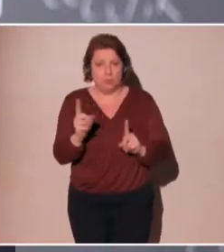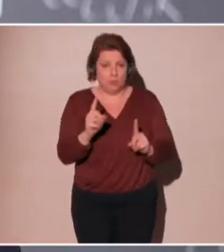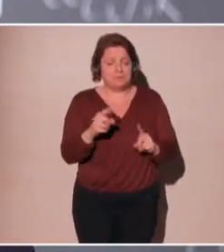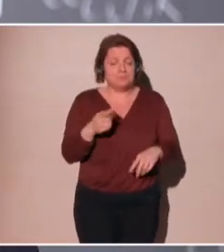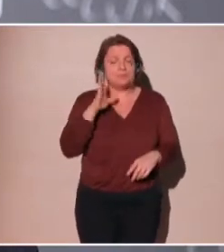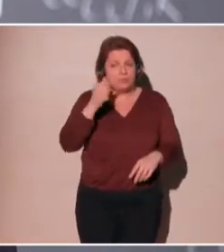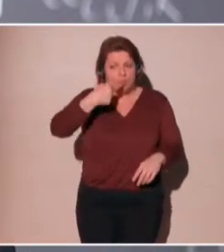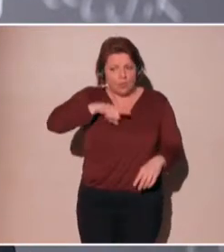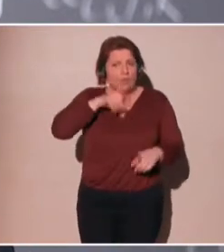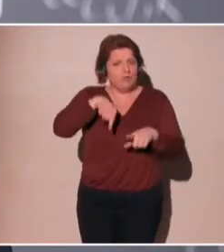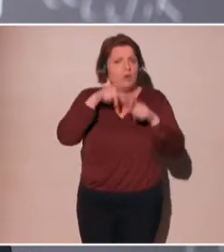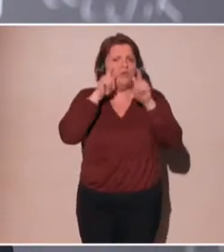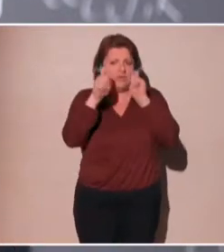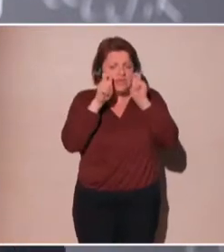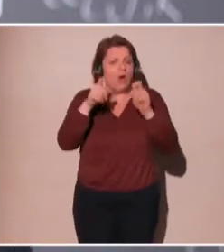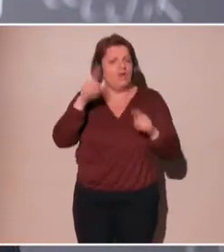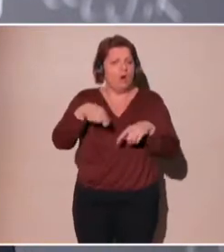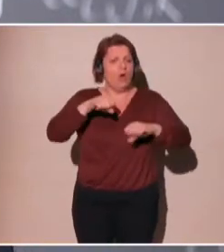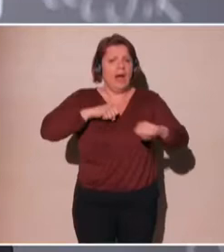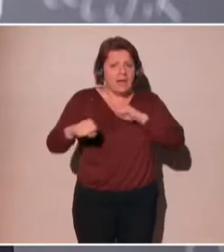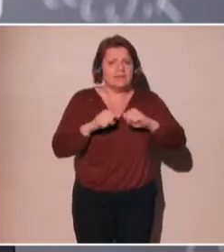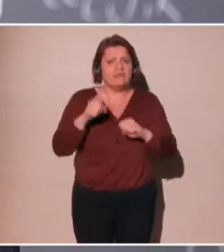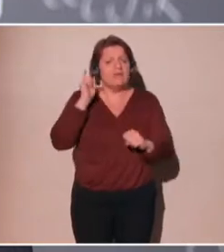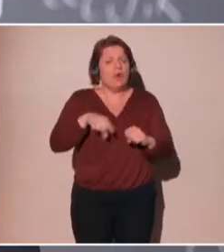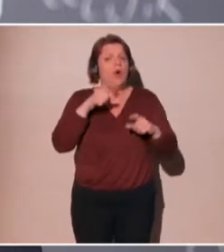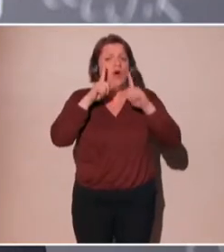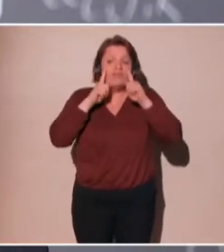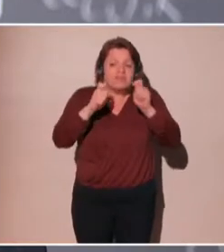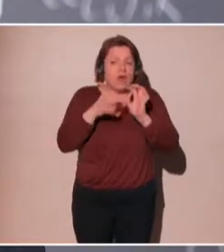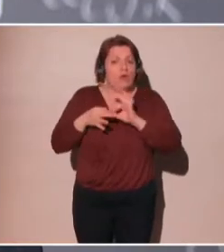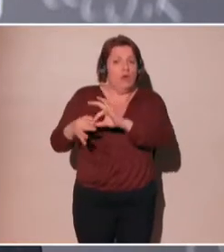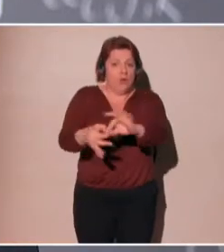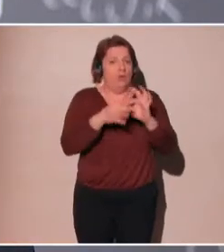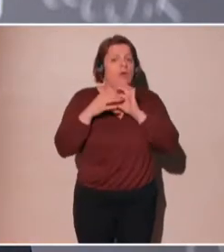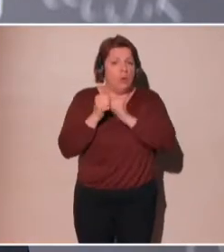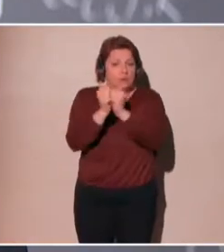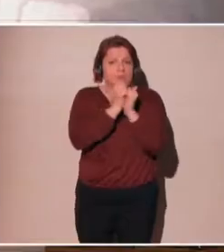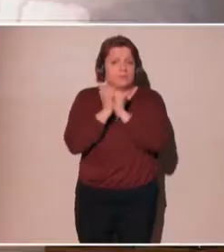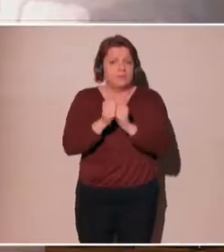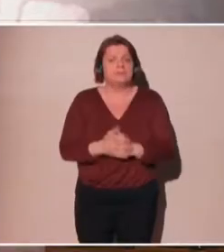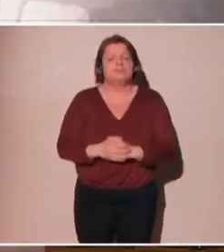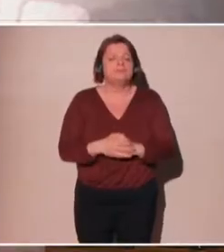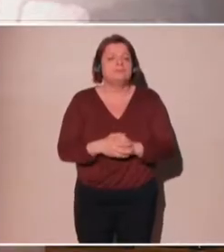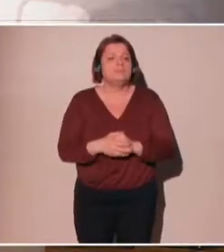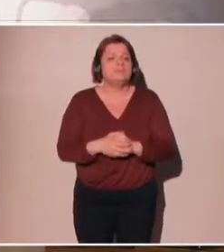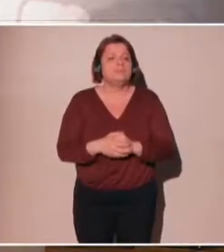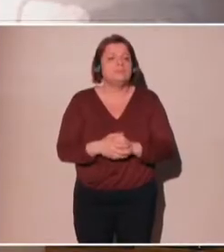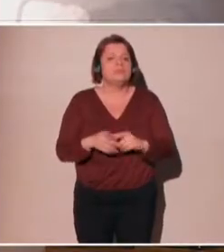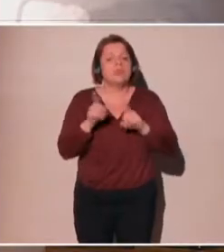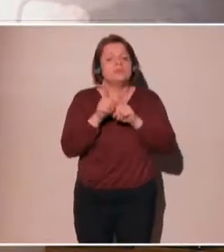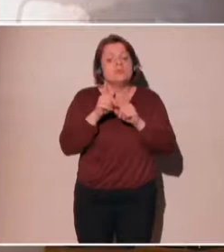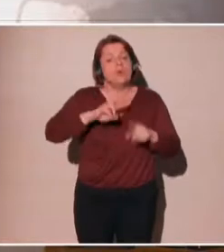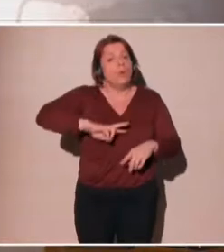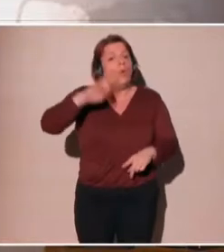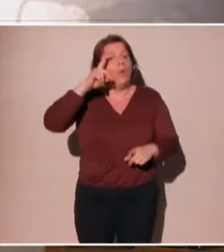let us all be more alert and more careful. There are, of course, other issues as